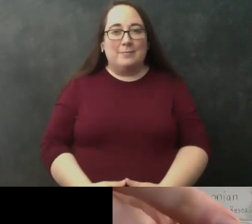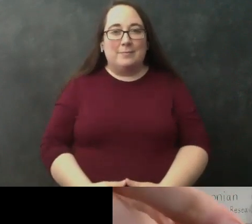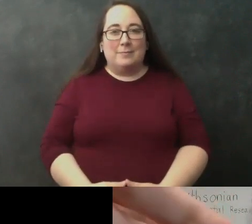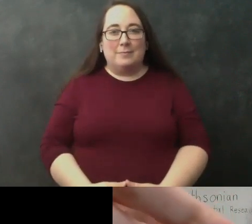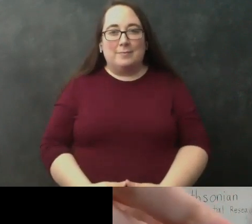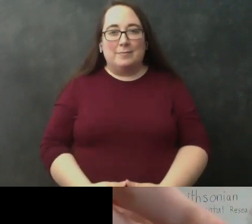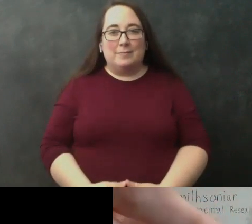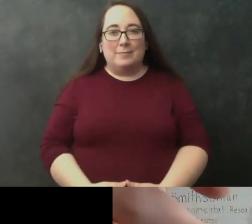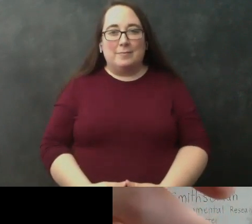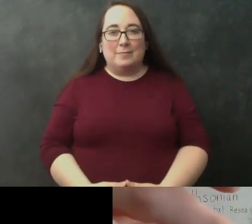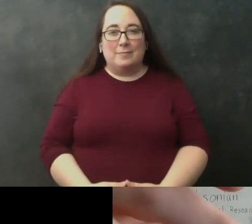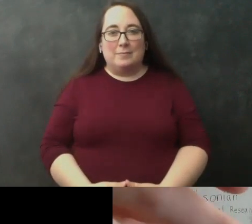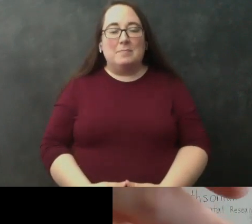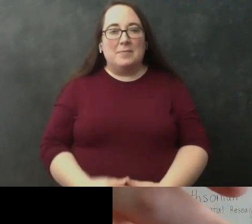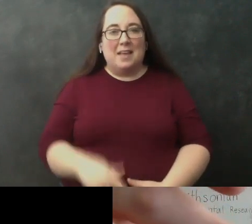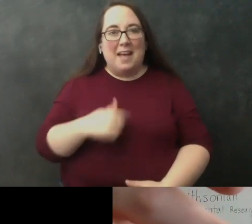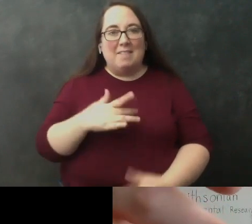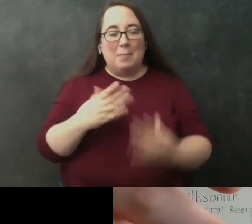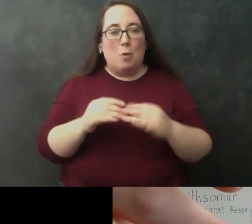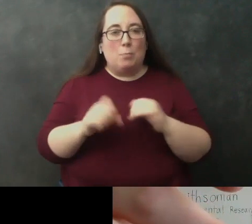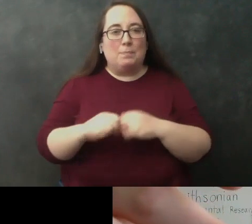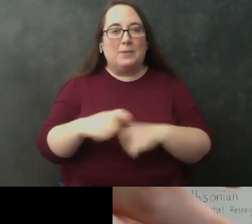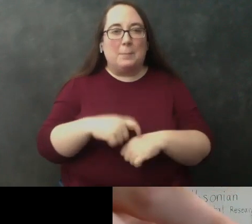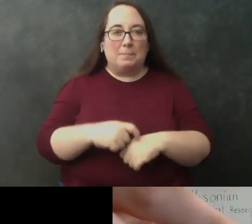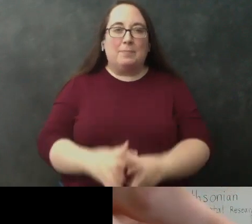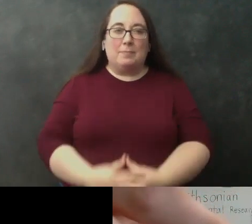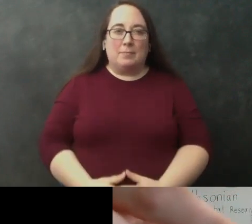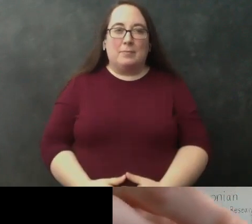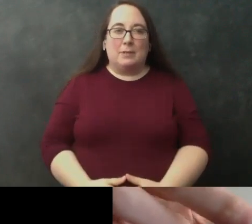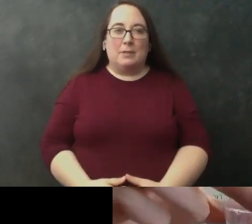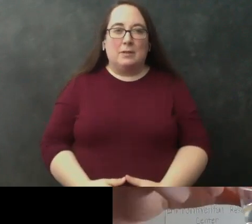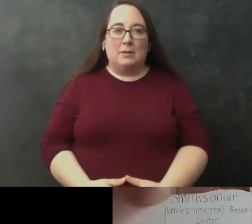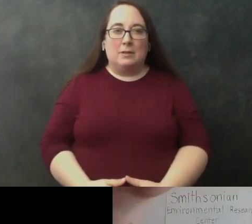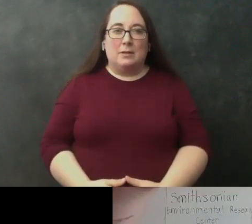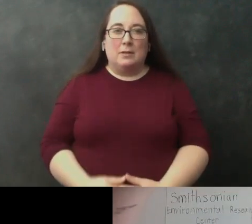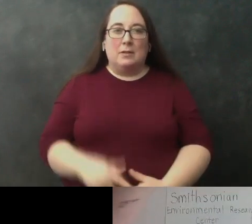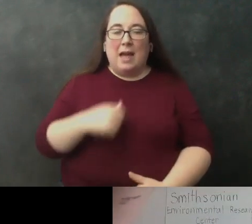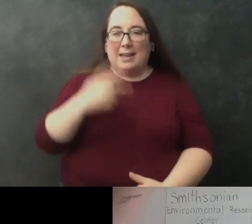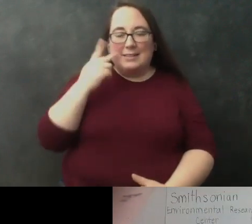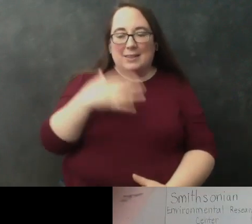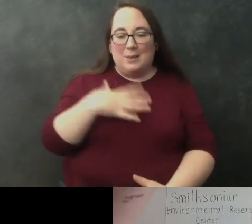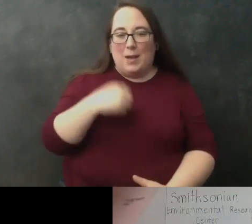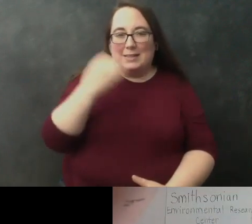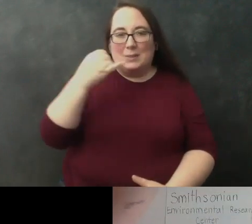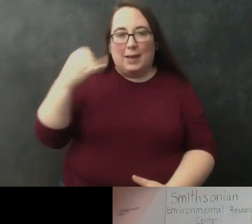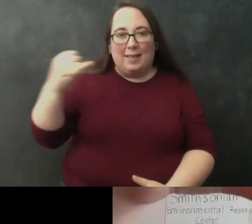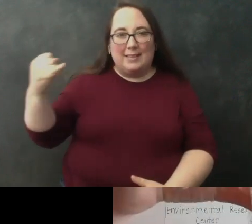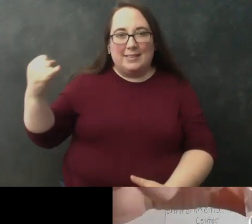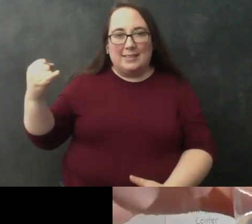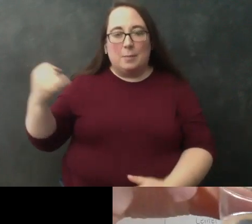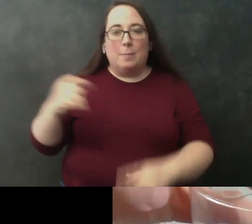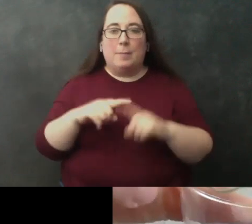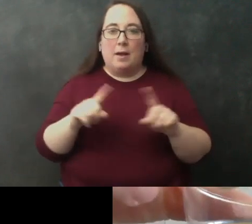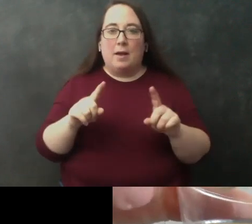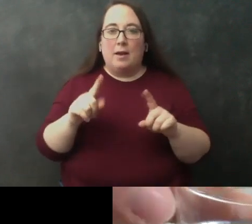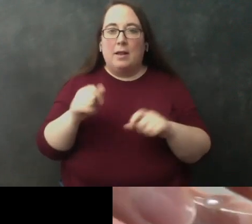i feel like i could still use some more time on mine yeah i mean i can definitely see the white squigglies but um it's a little